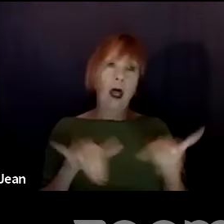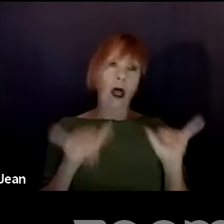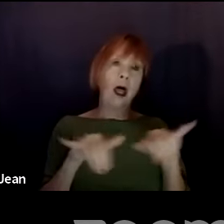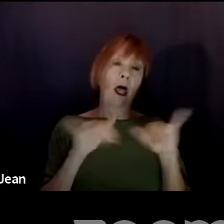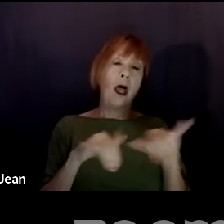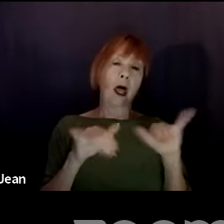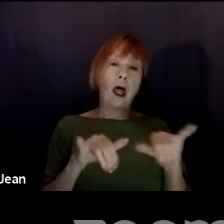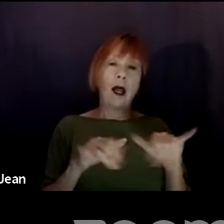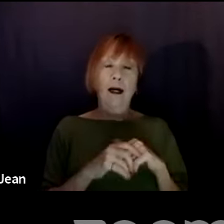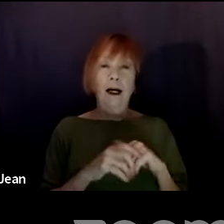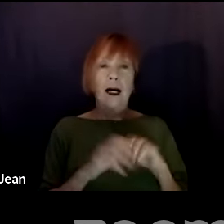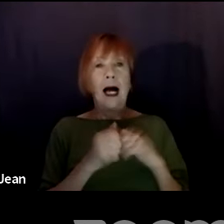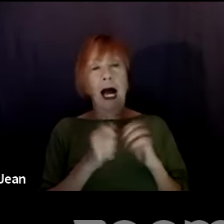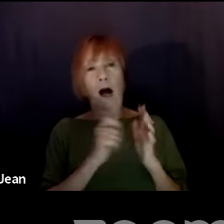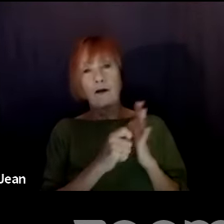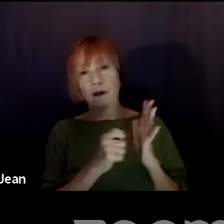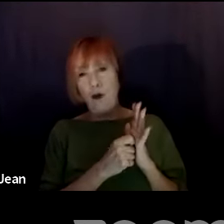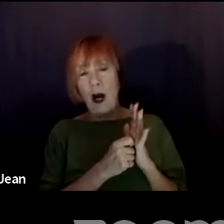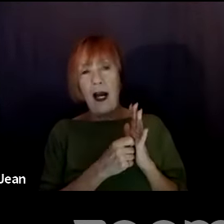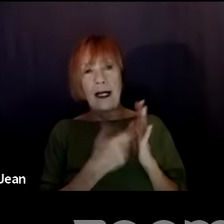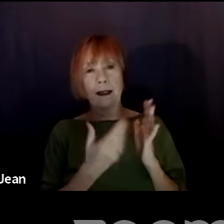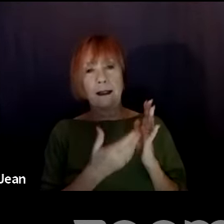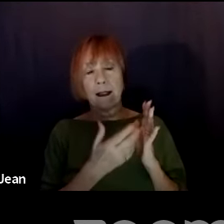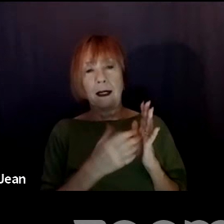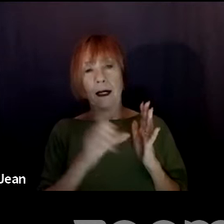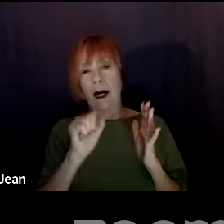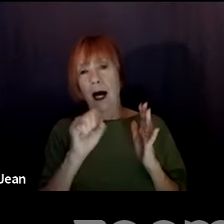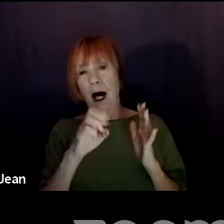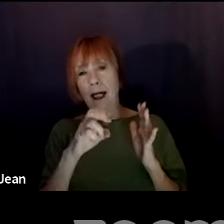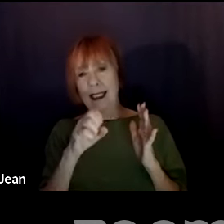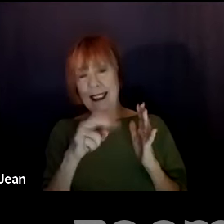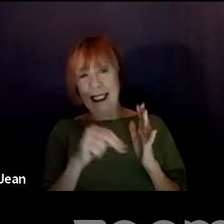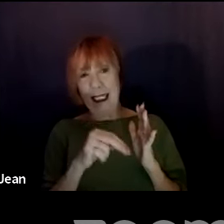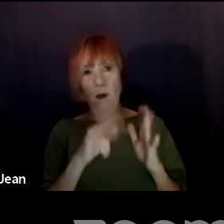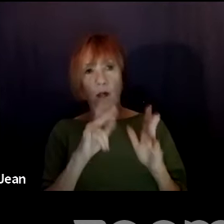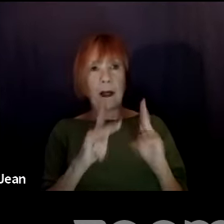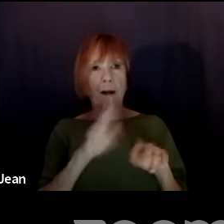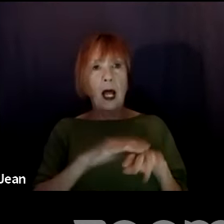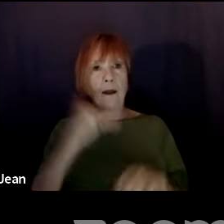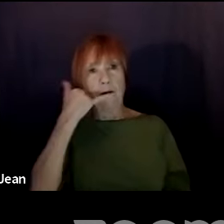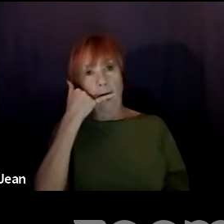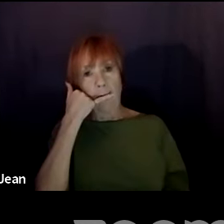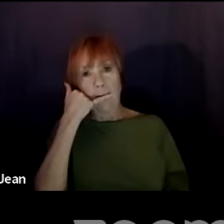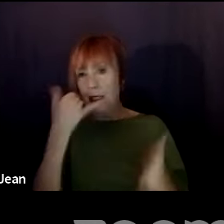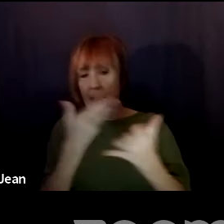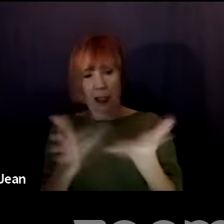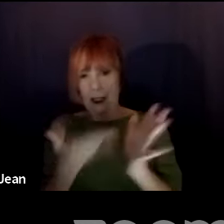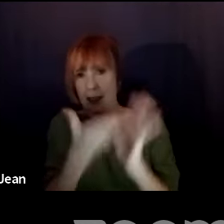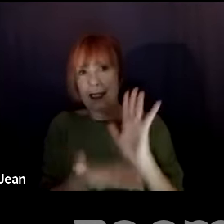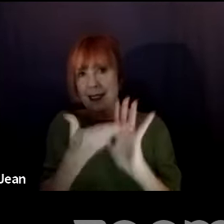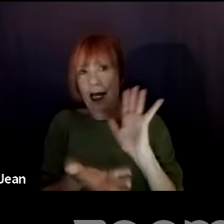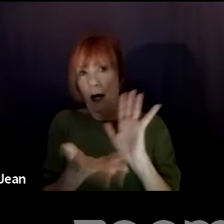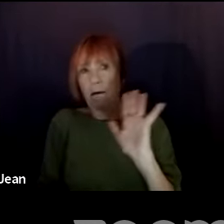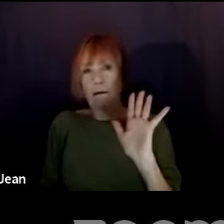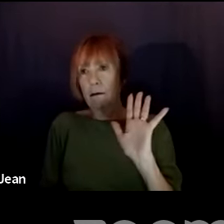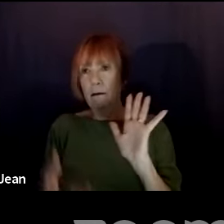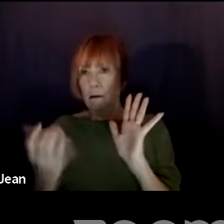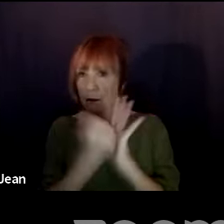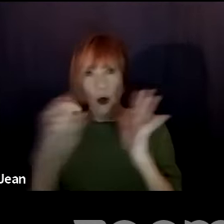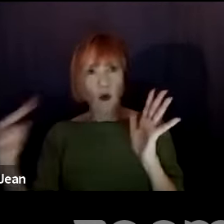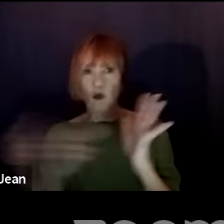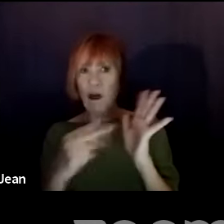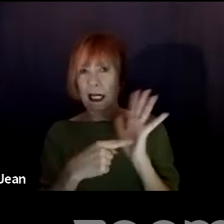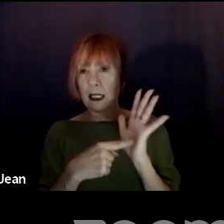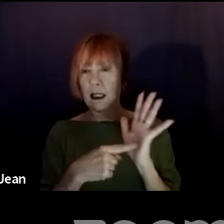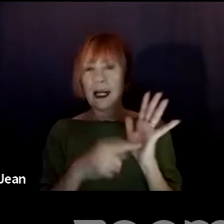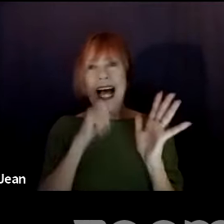time, like how to write a piece of a scene where people are on the phone. Hello. It's there. I don't want to waste the time, you